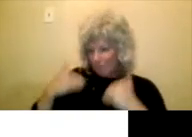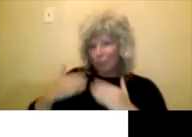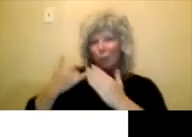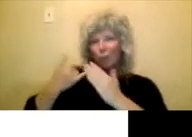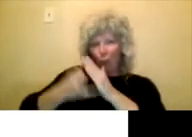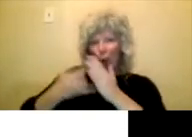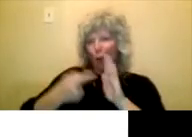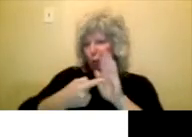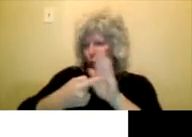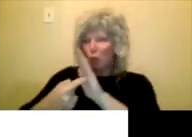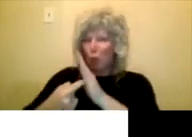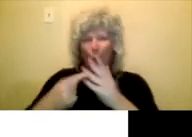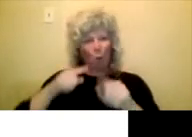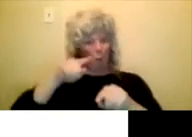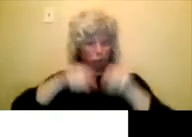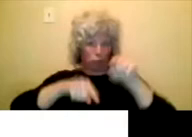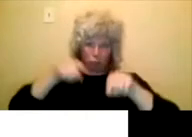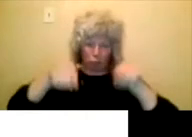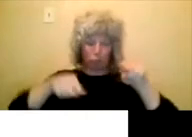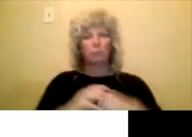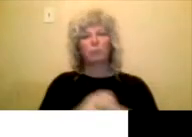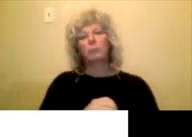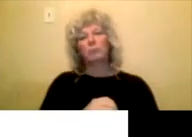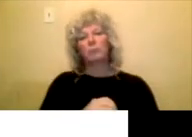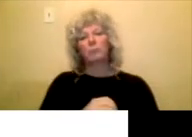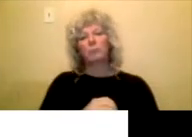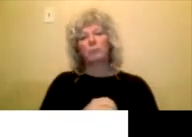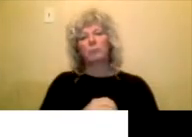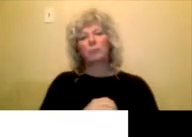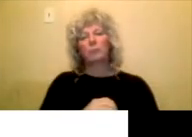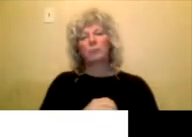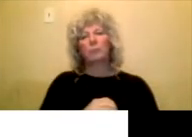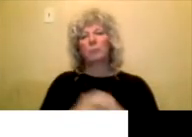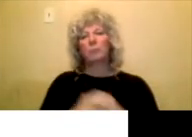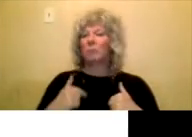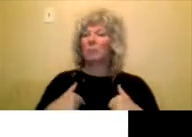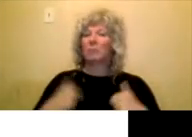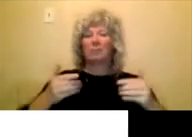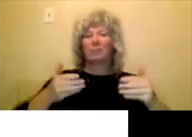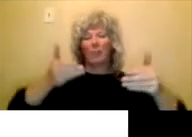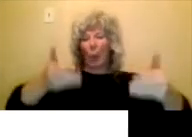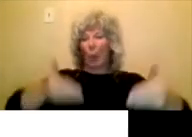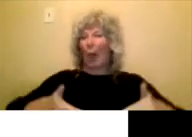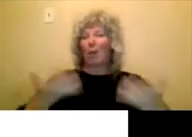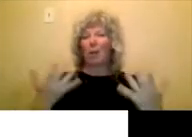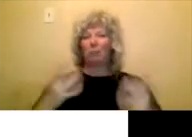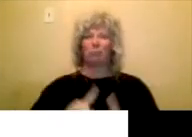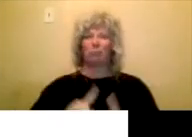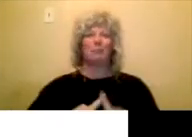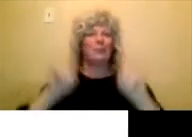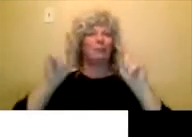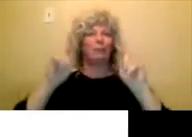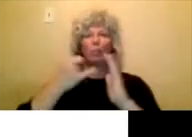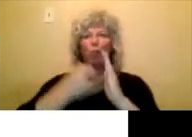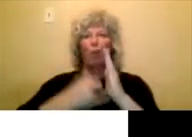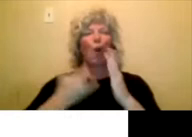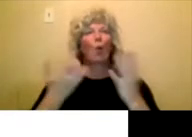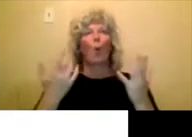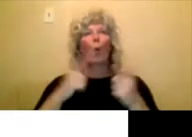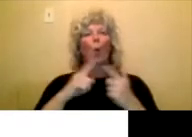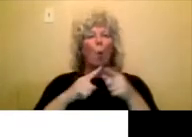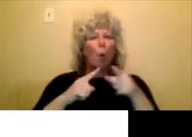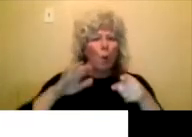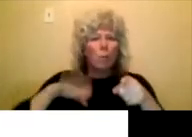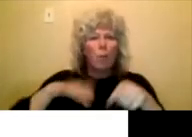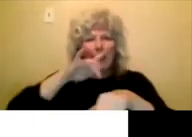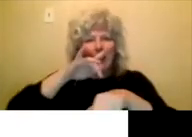projects. And, you know, I welcome challenging our, what else we can help fund.